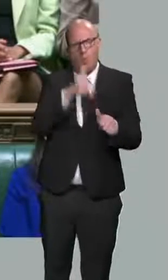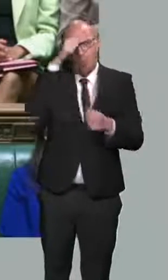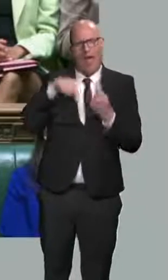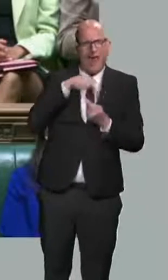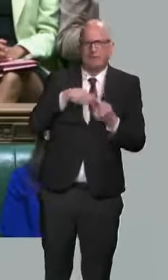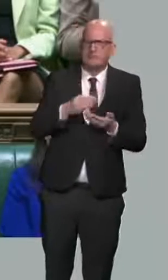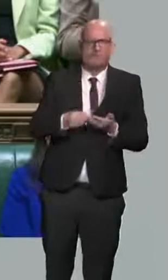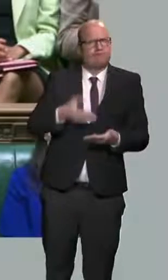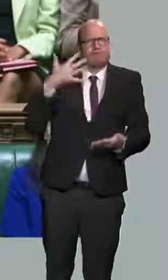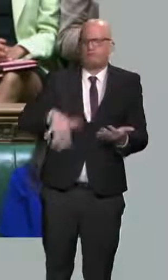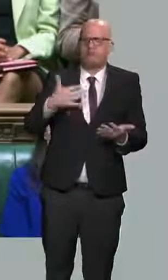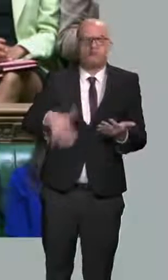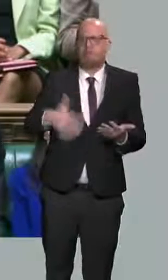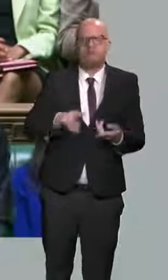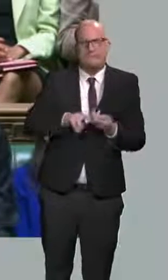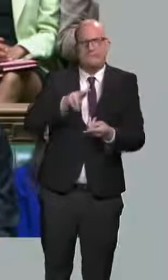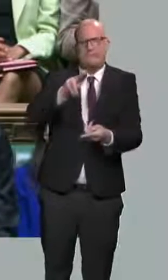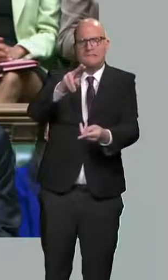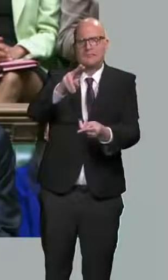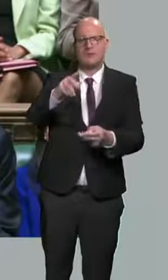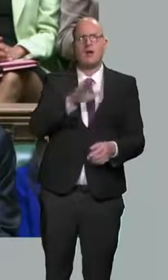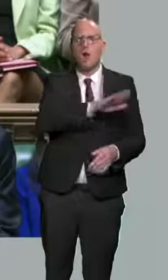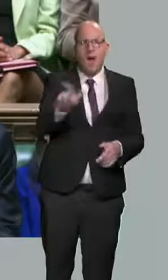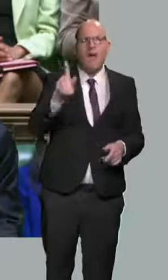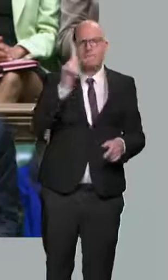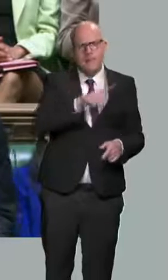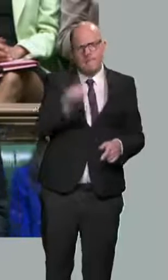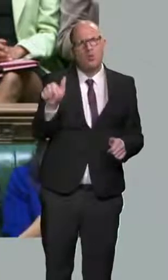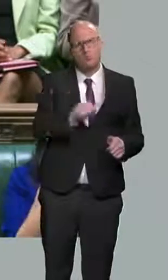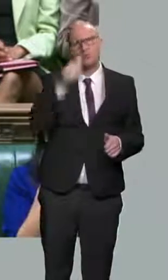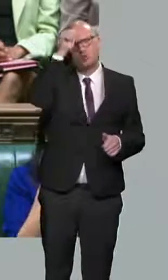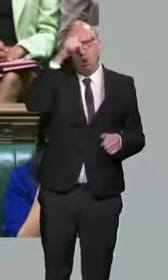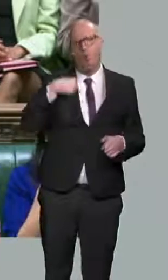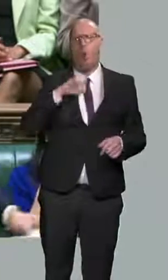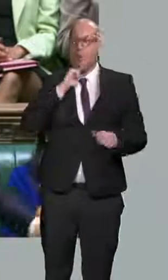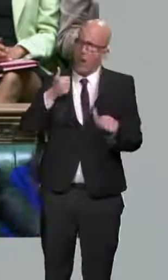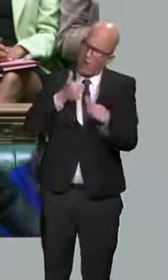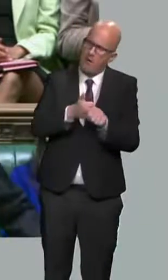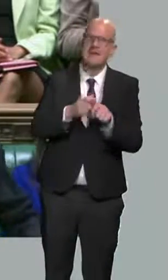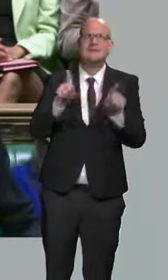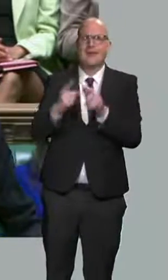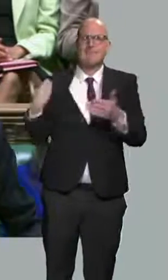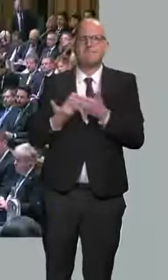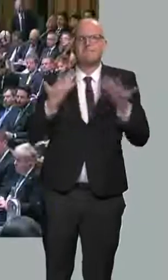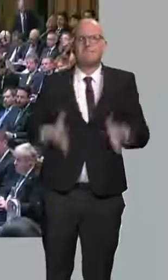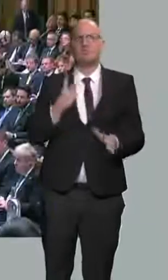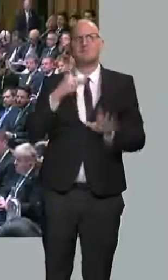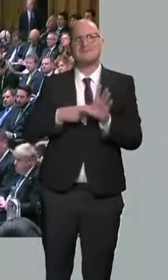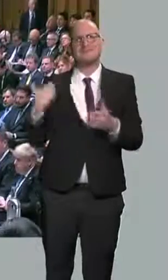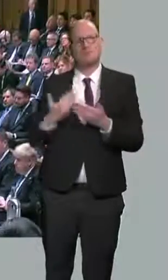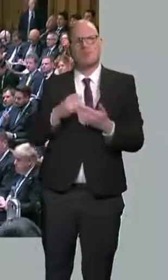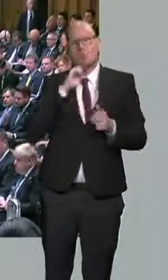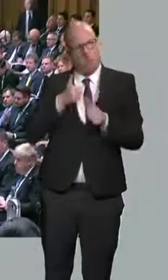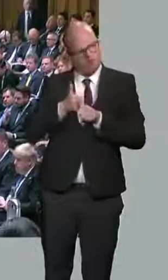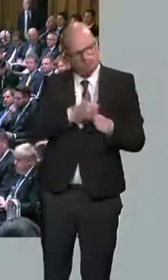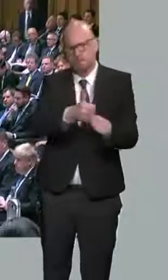People should know that we will stand by them as we have throughout the last two years. That is why